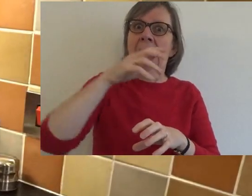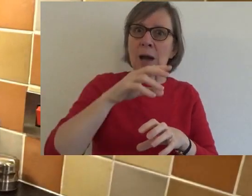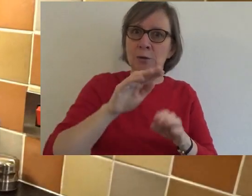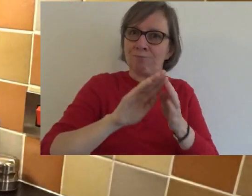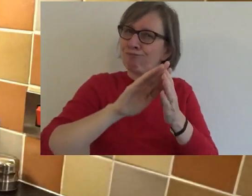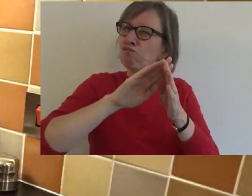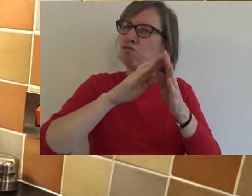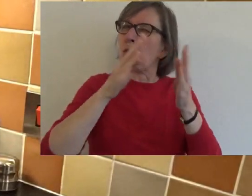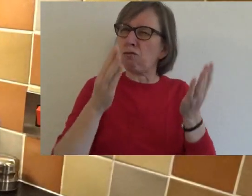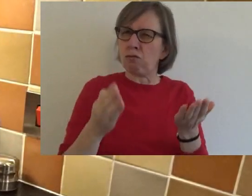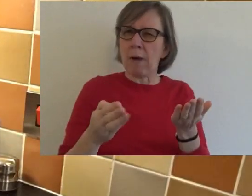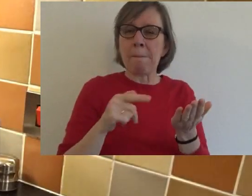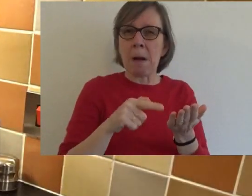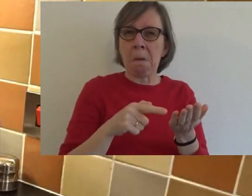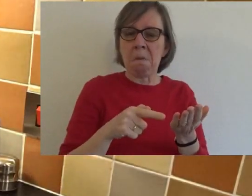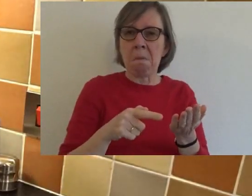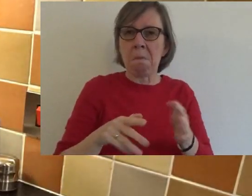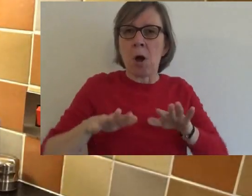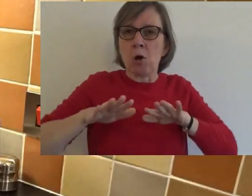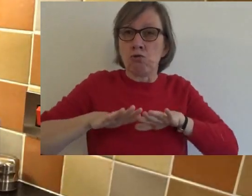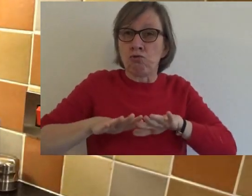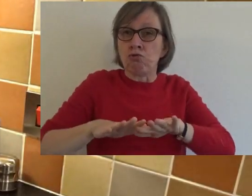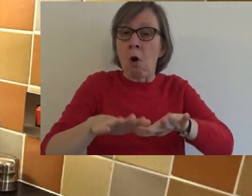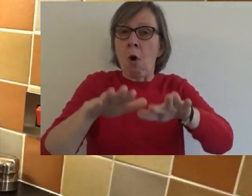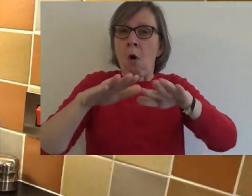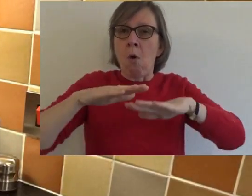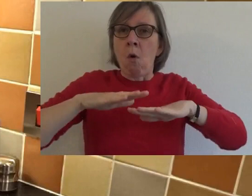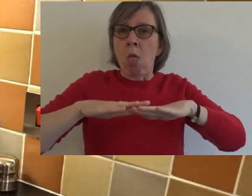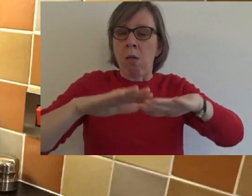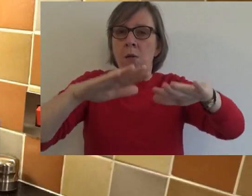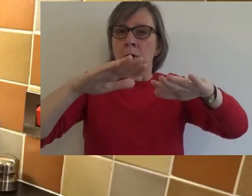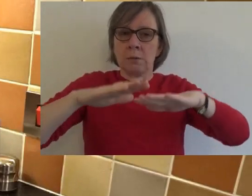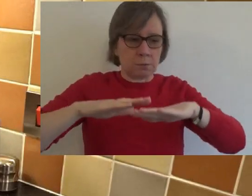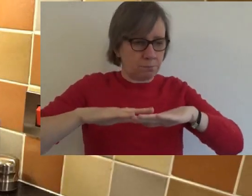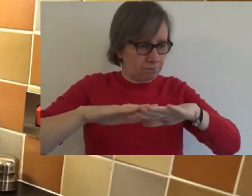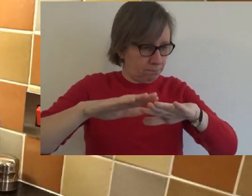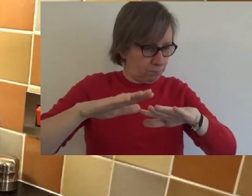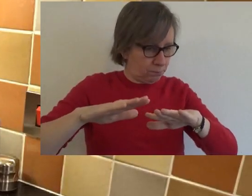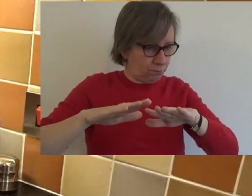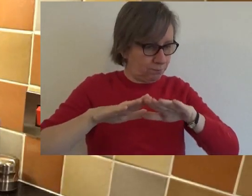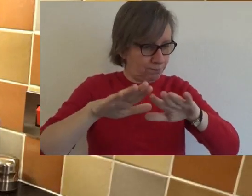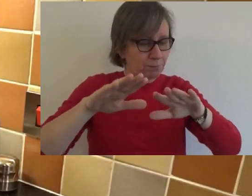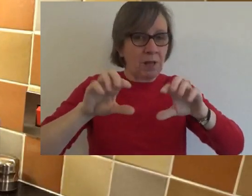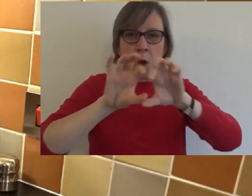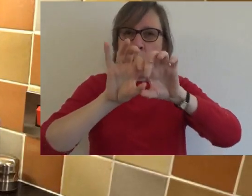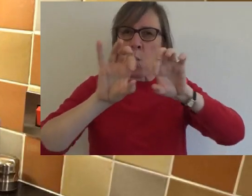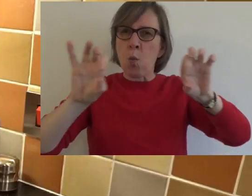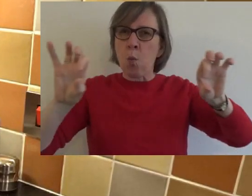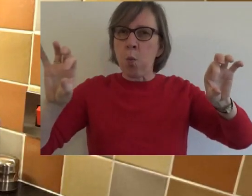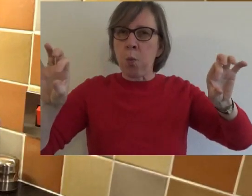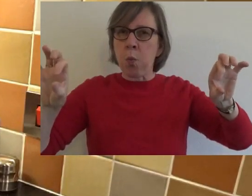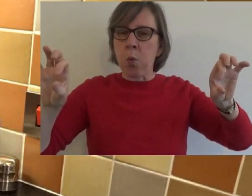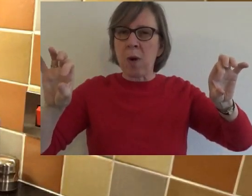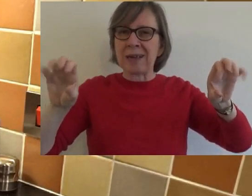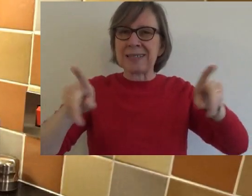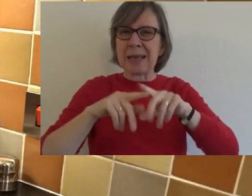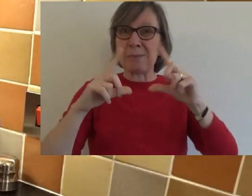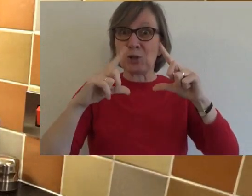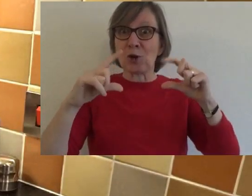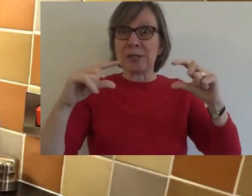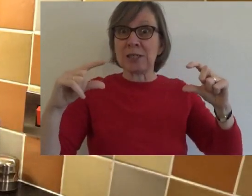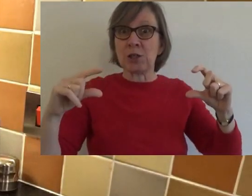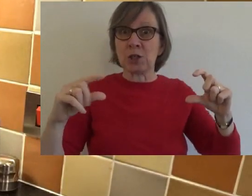bit sticky. When you unwrap it, then you can roll it out to make it into a kind of sausage shape like this.